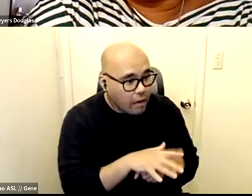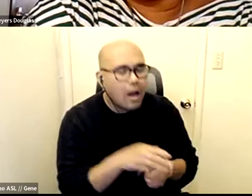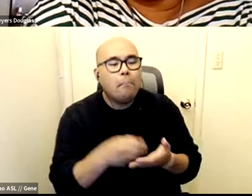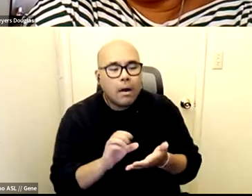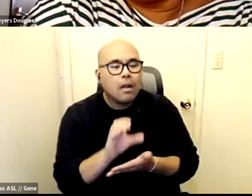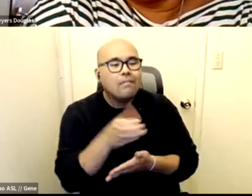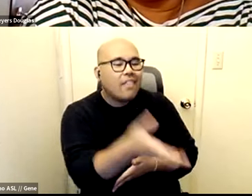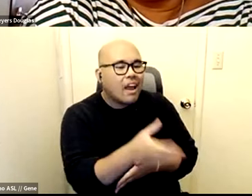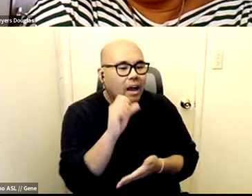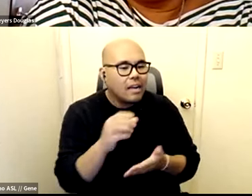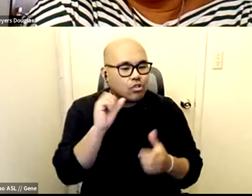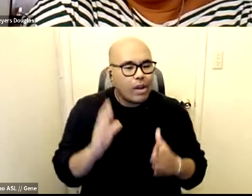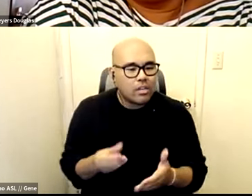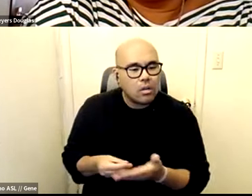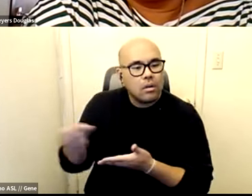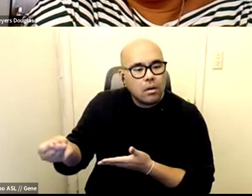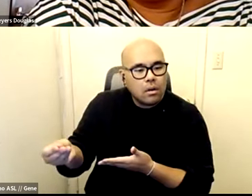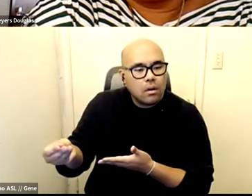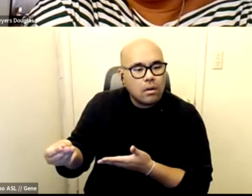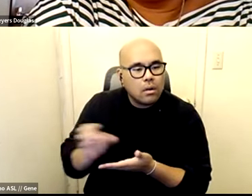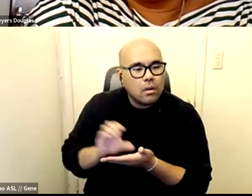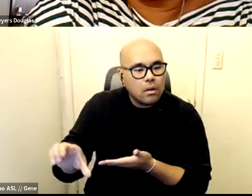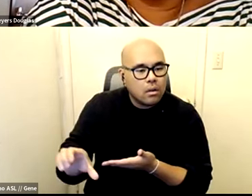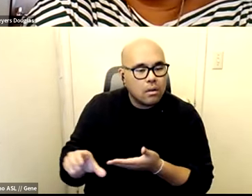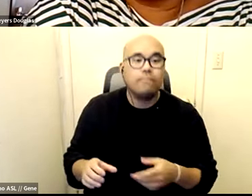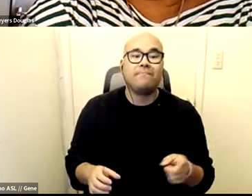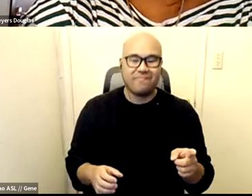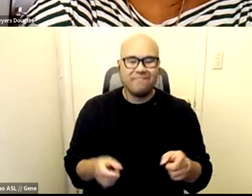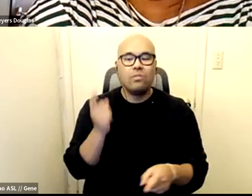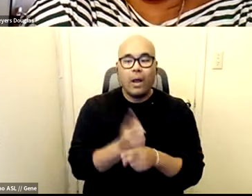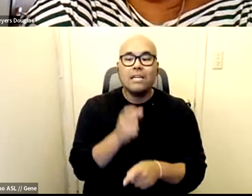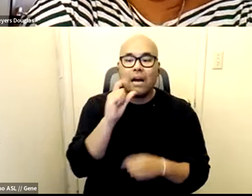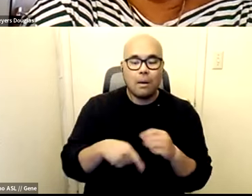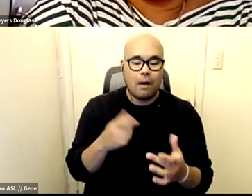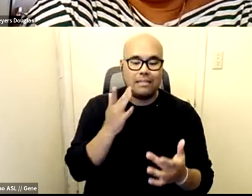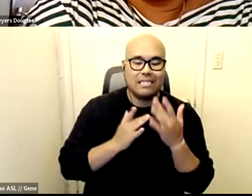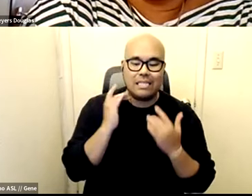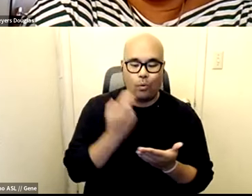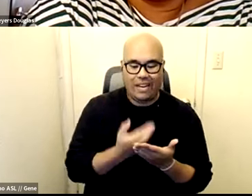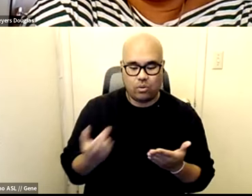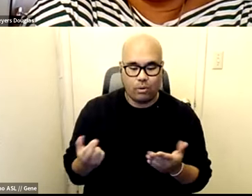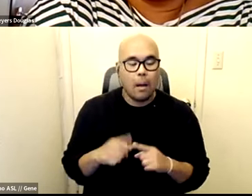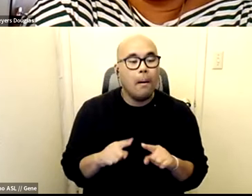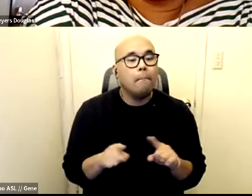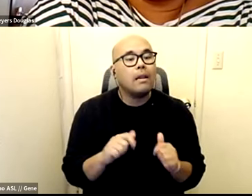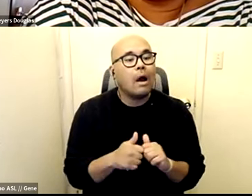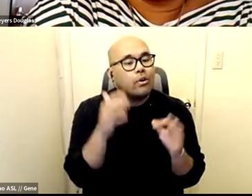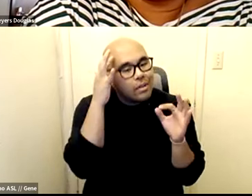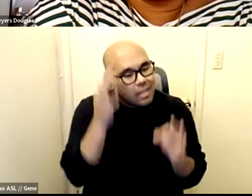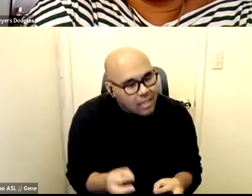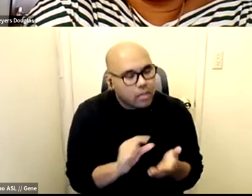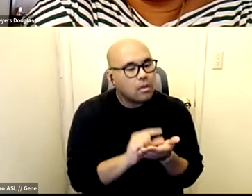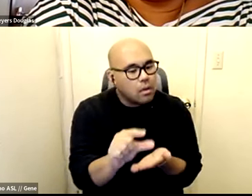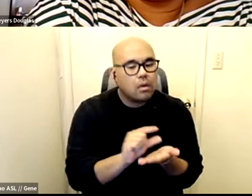that's right that's right there's no lack of resources it's the decision about how they're being allocated and and you know